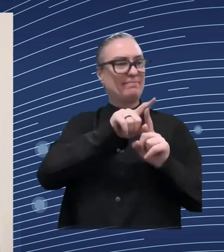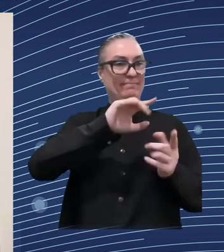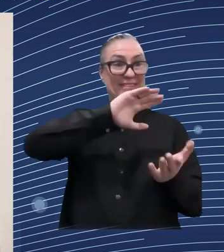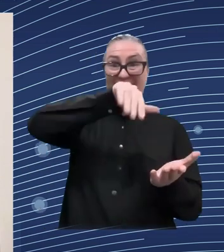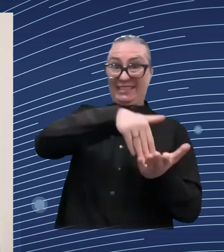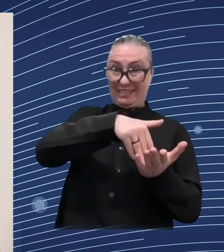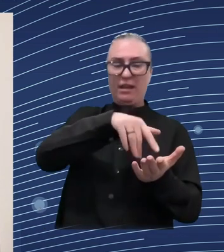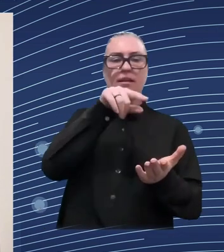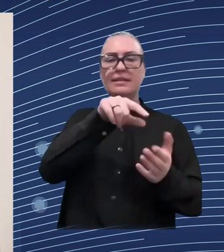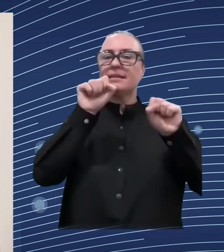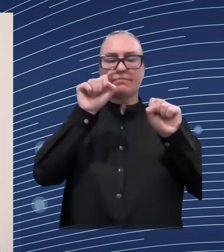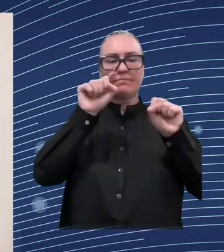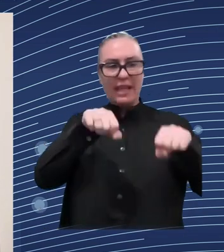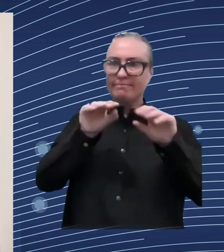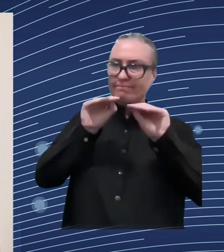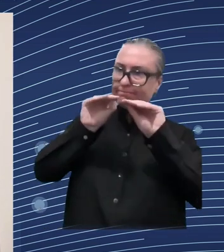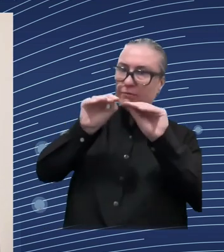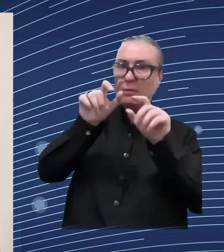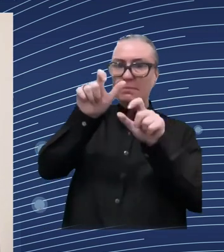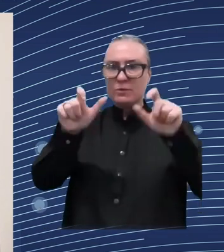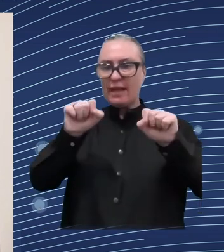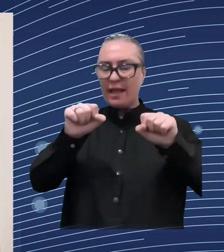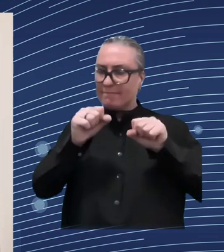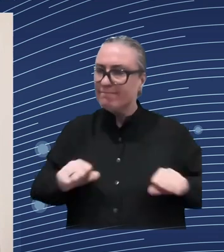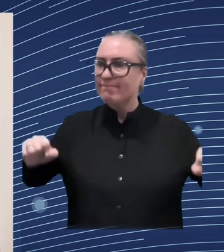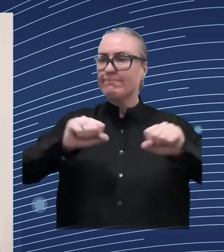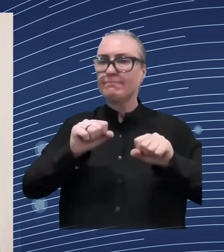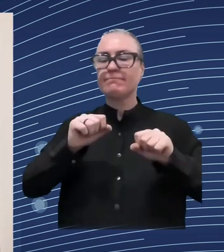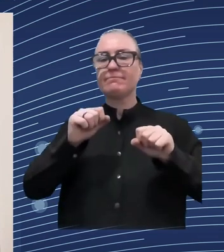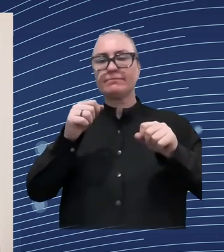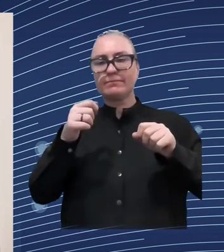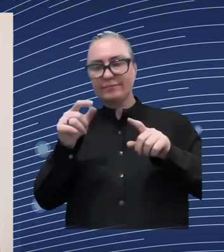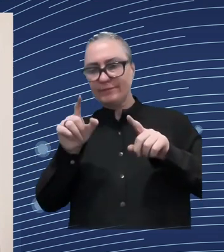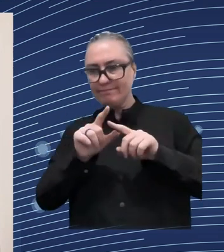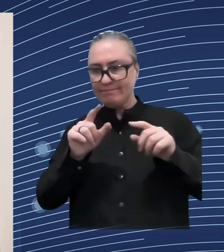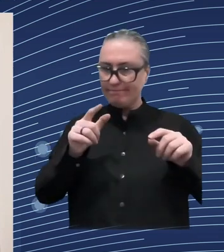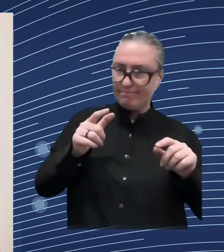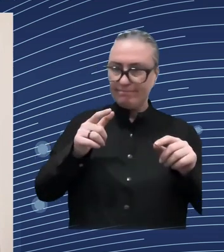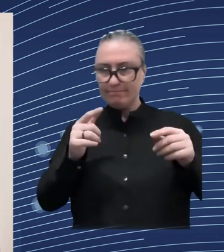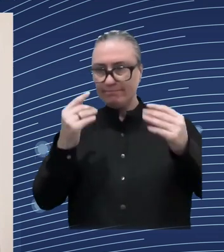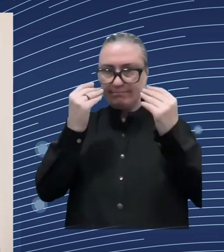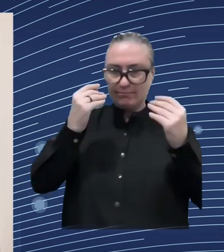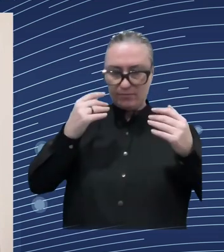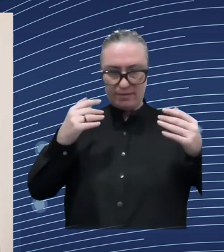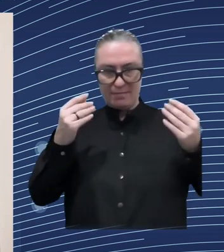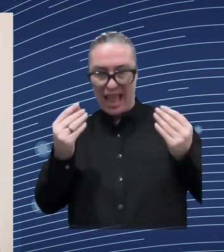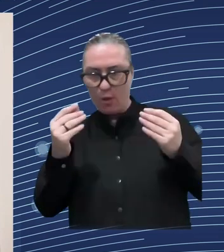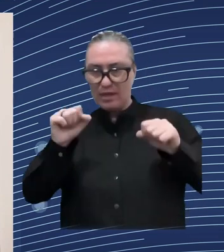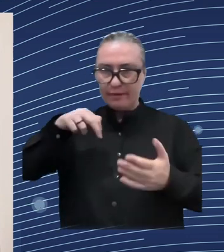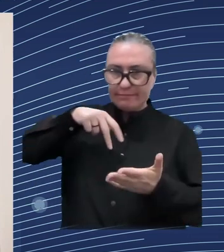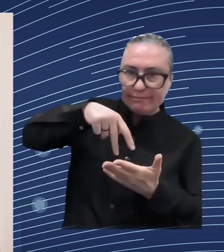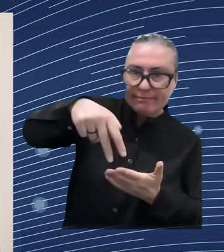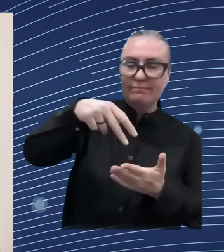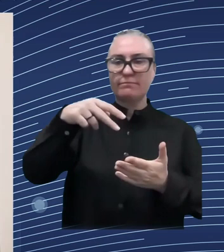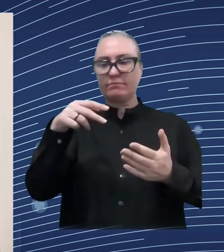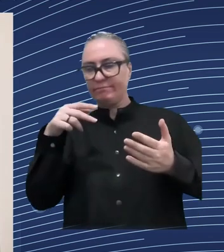schools for using wheelchairs for orientation for visually impaired uh people and other types of educational facilities